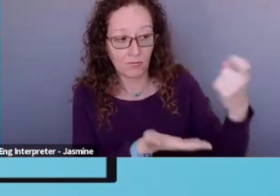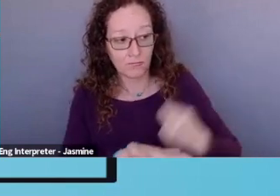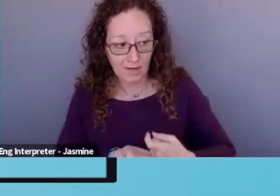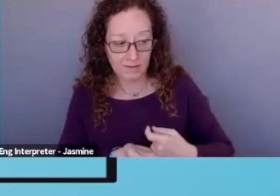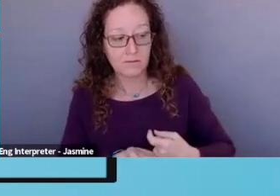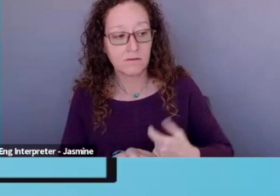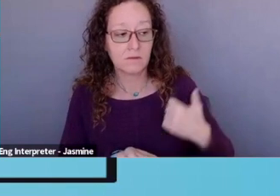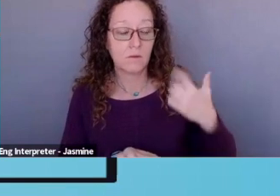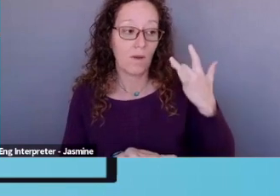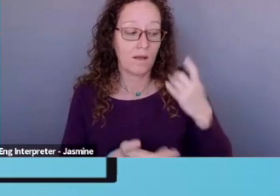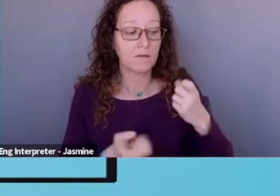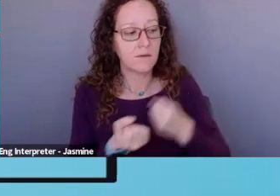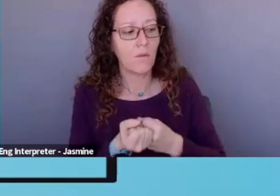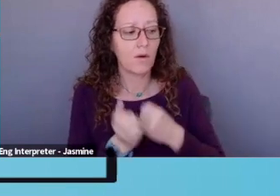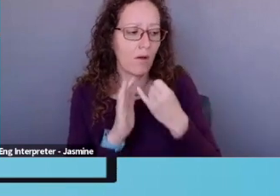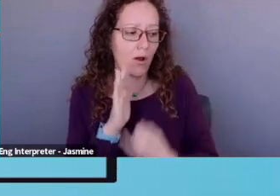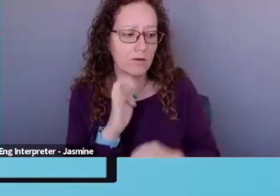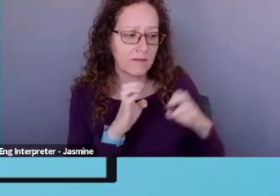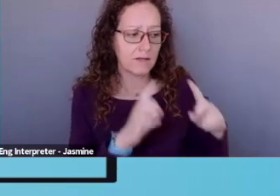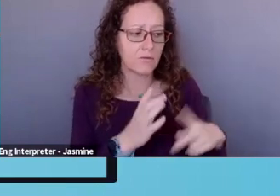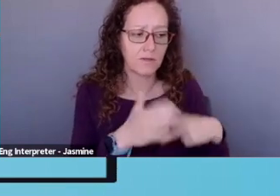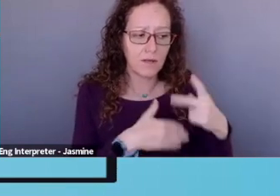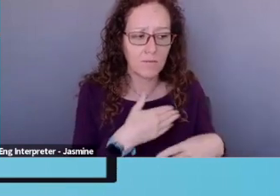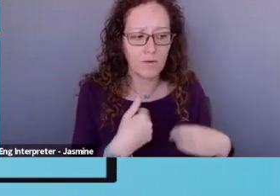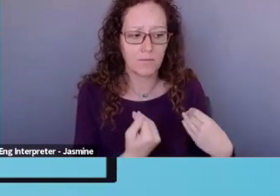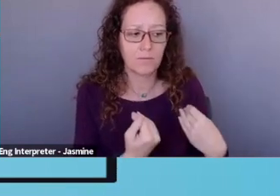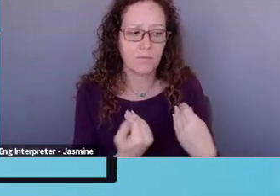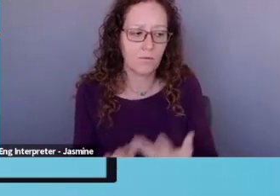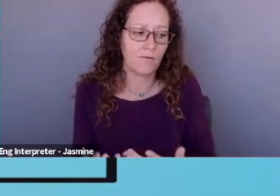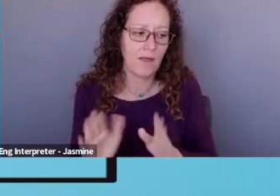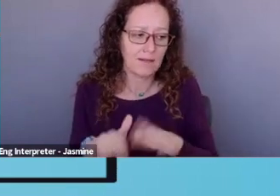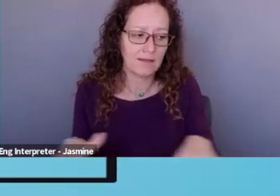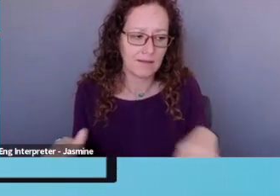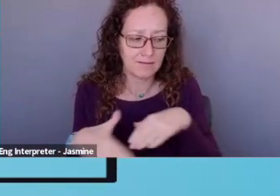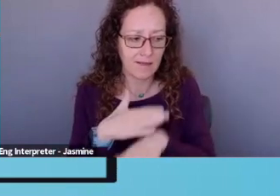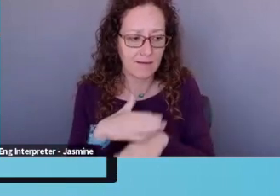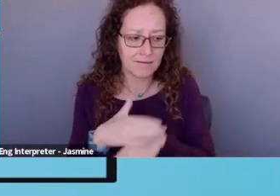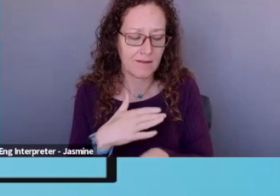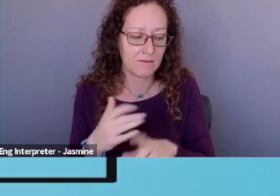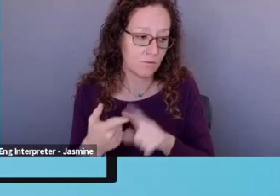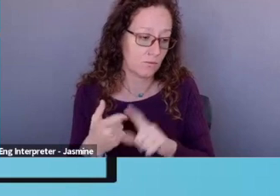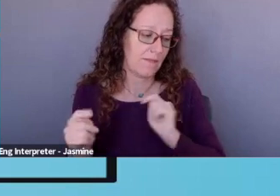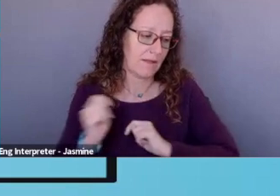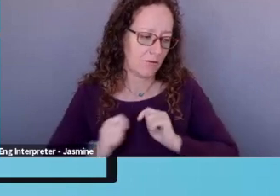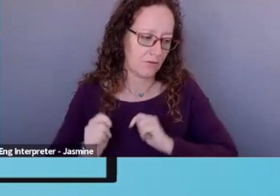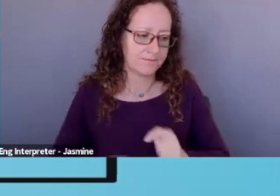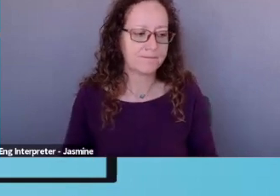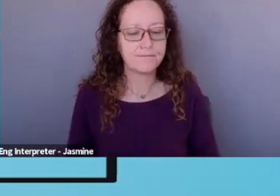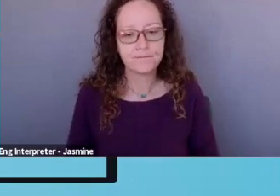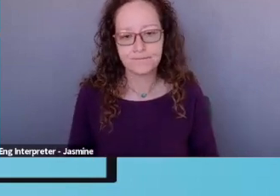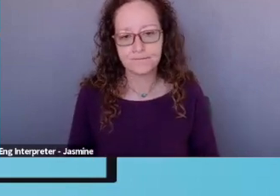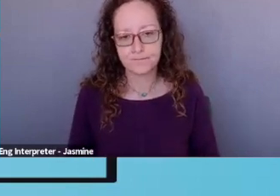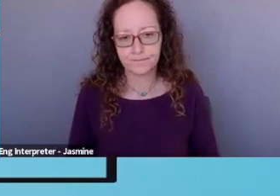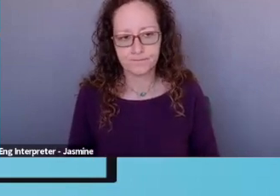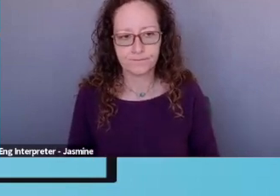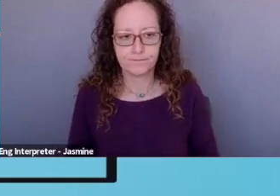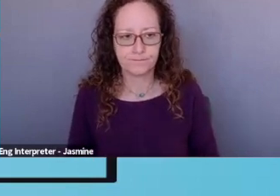education programs that provide kids, uh, with access to the theater. Um, can be